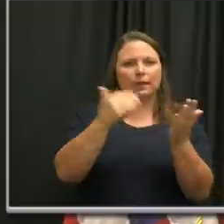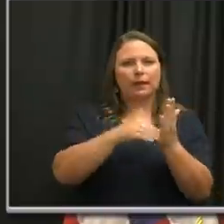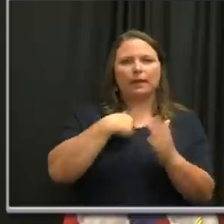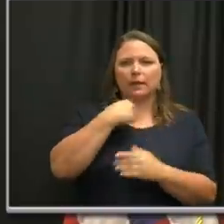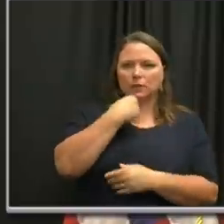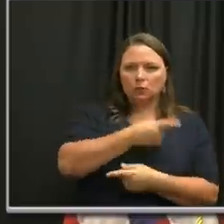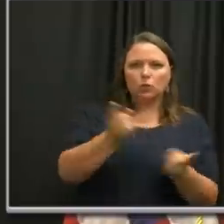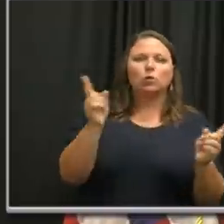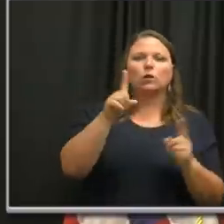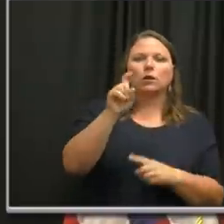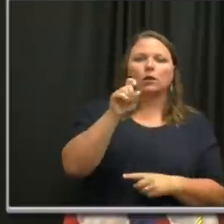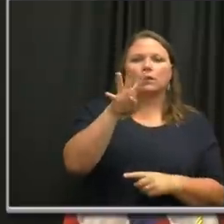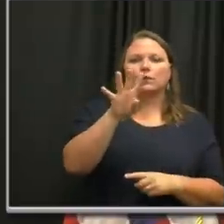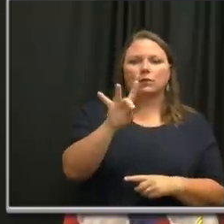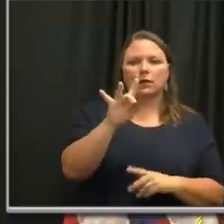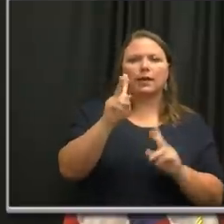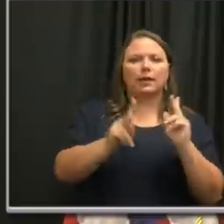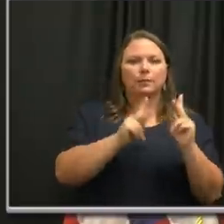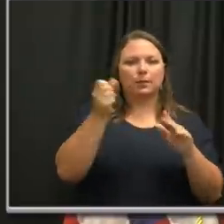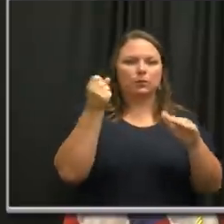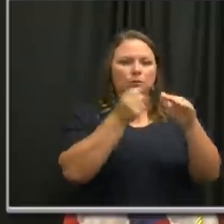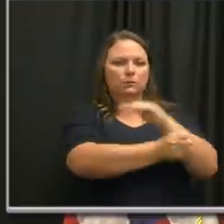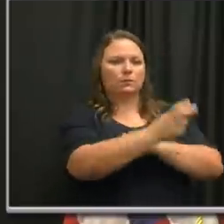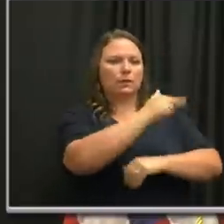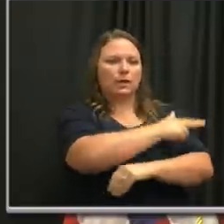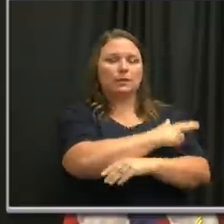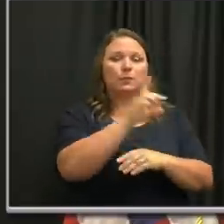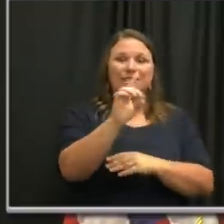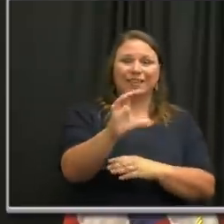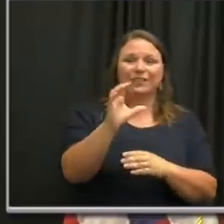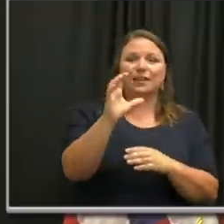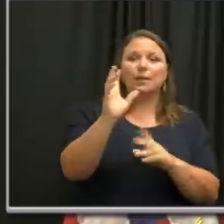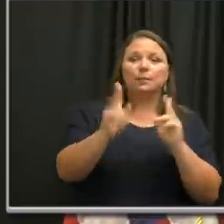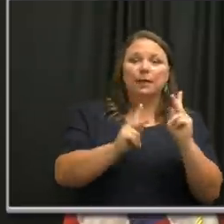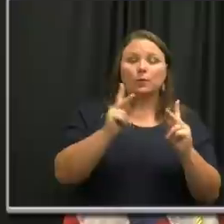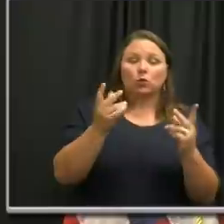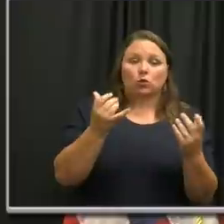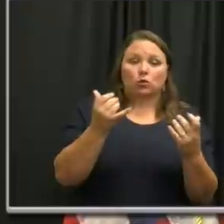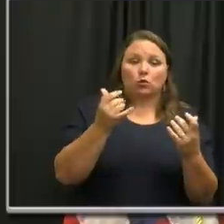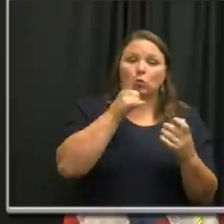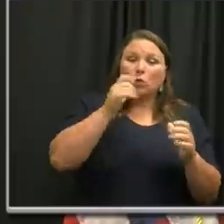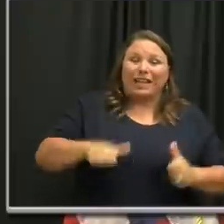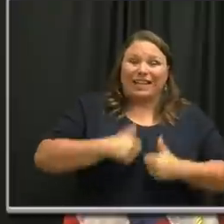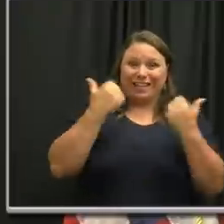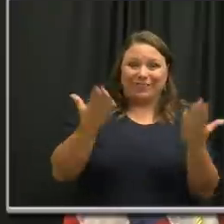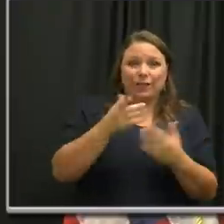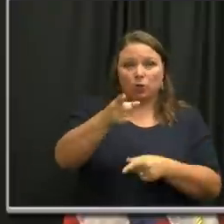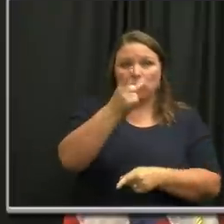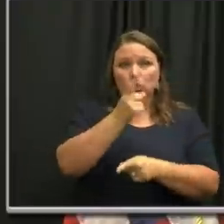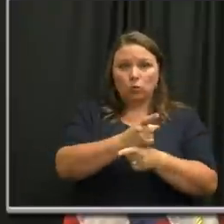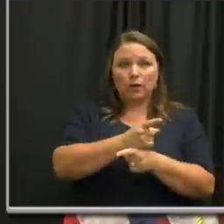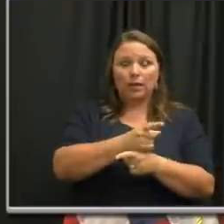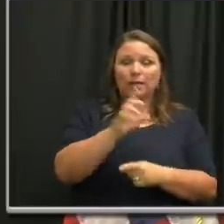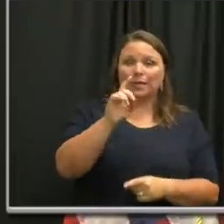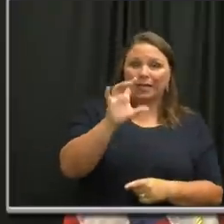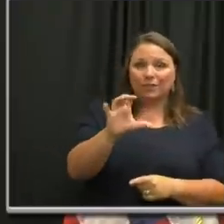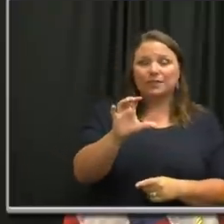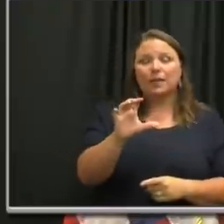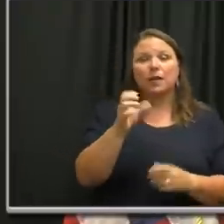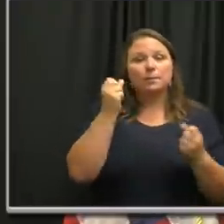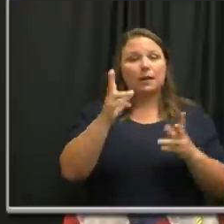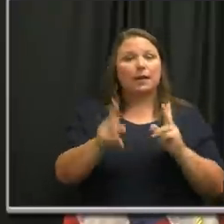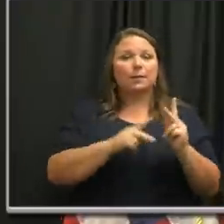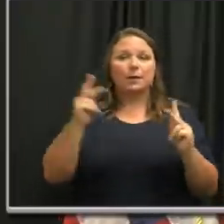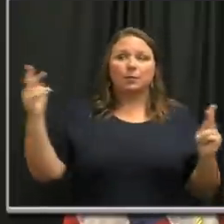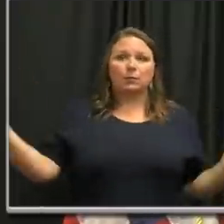148, 148 individuals are currently hospitalized in Davidson County residents, because you are right that Davidson County is a place where a lot